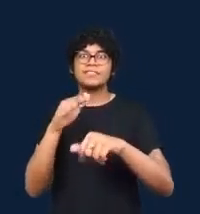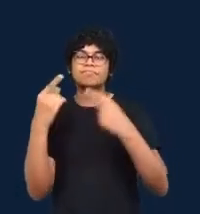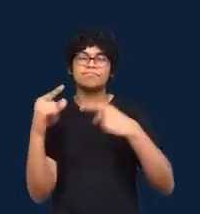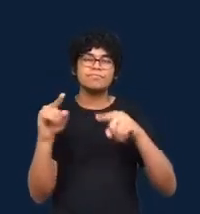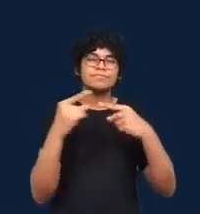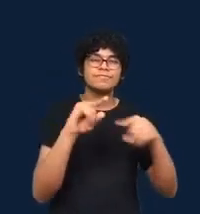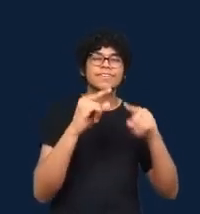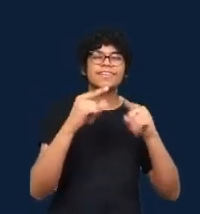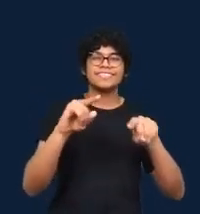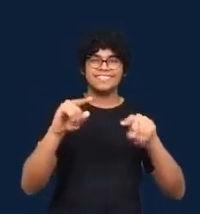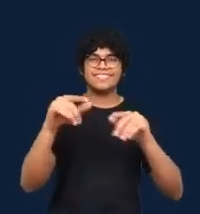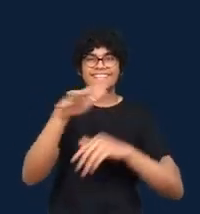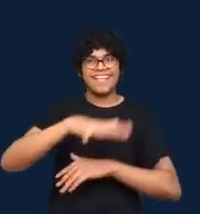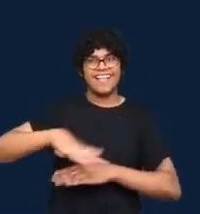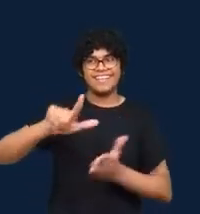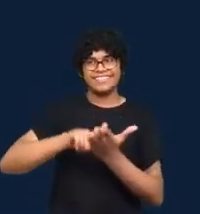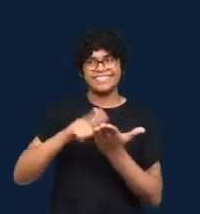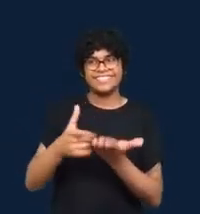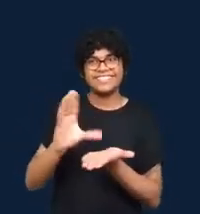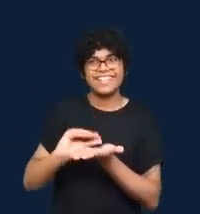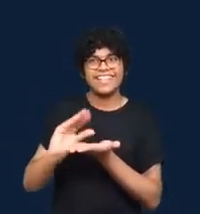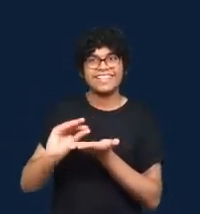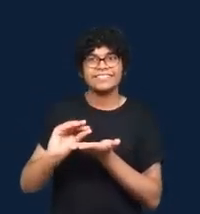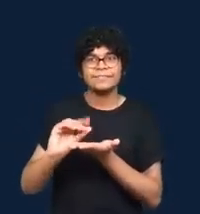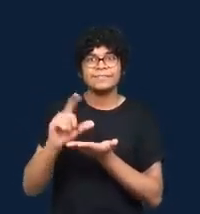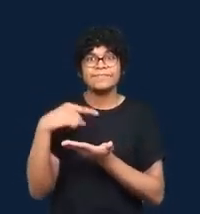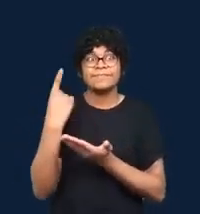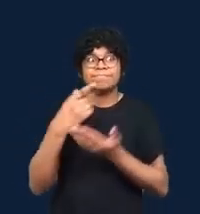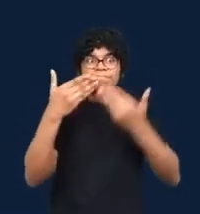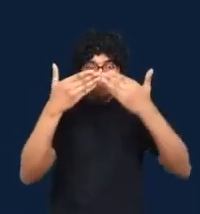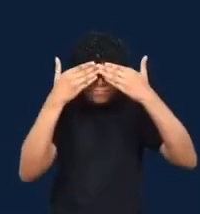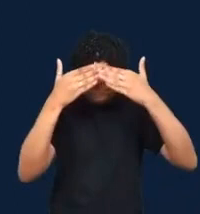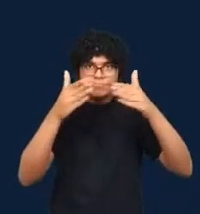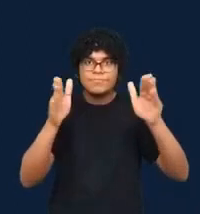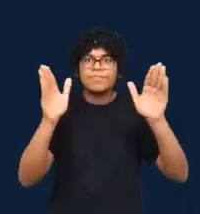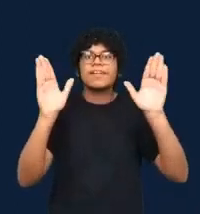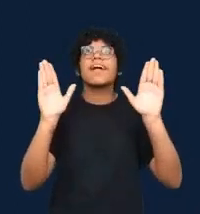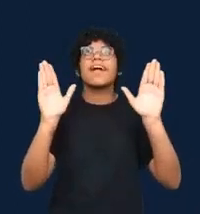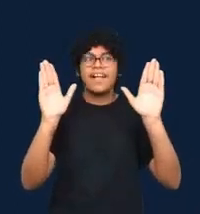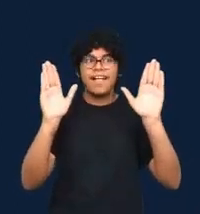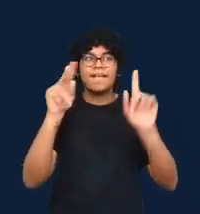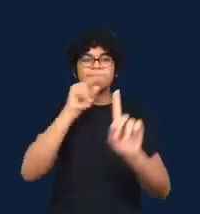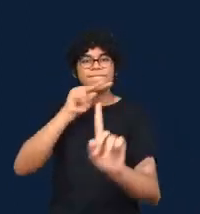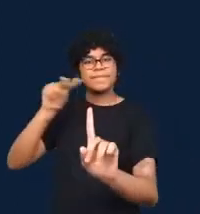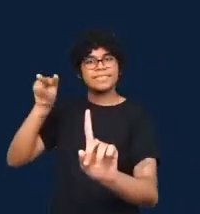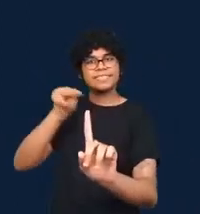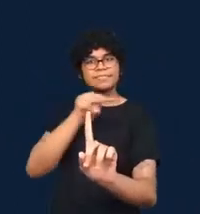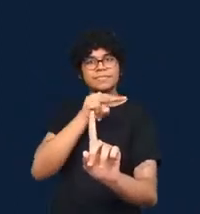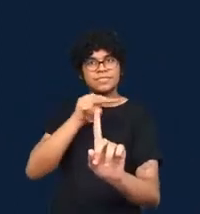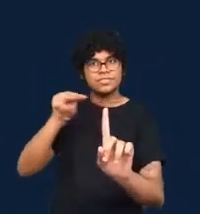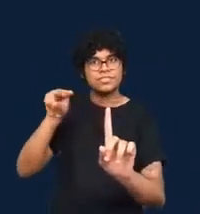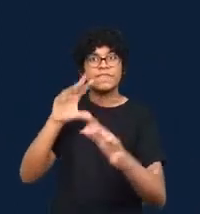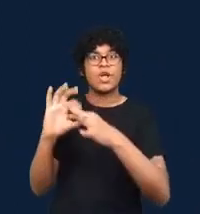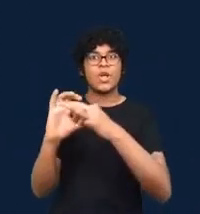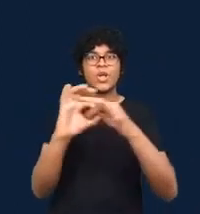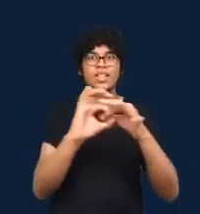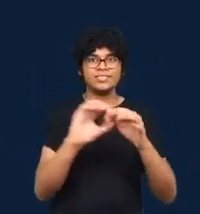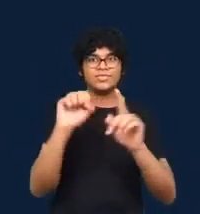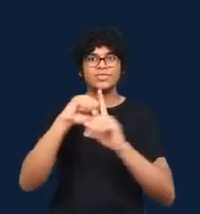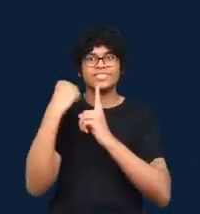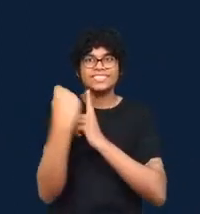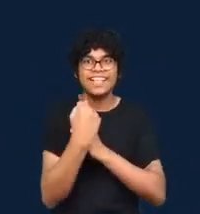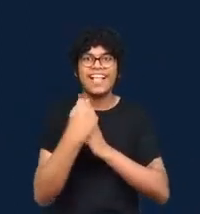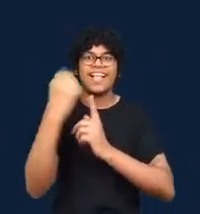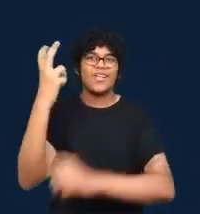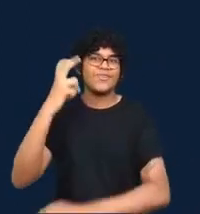frame to look at the social, cultural, political and economic context in which data journalism practices